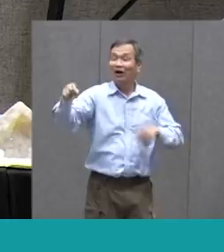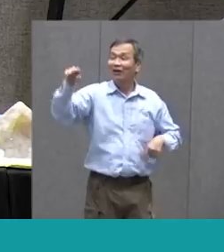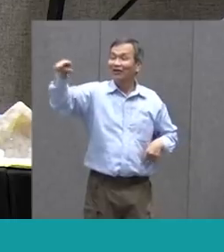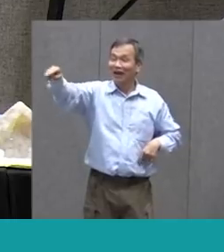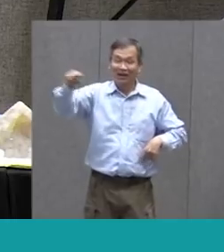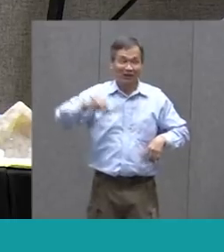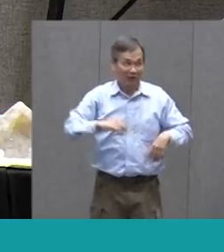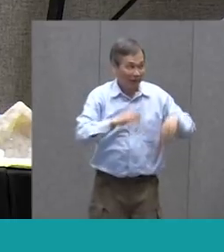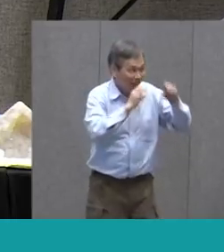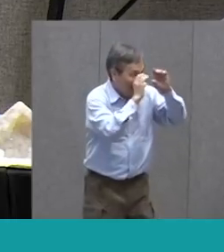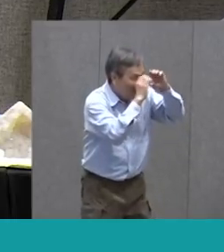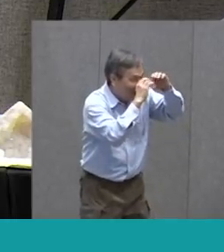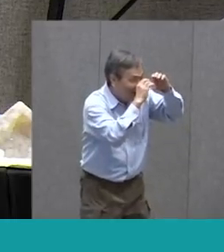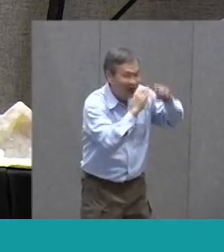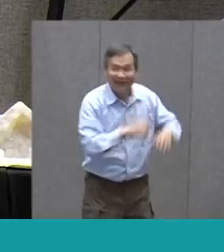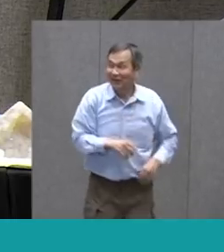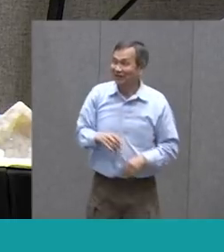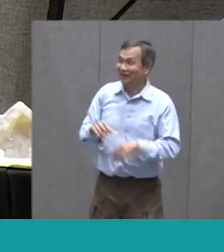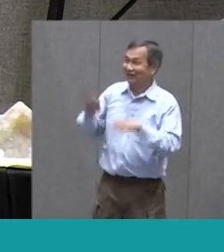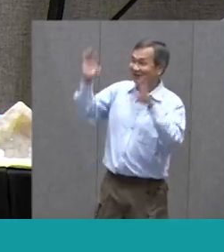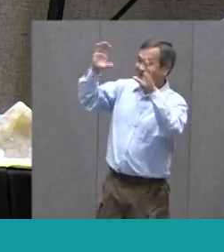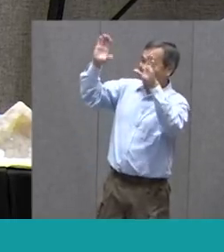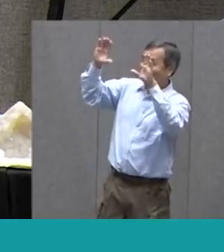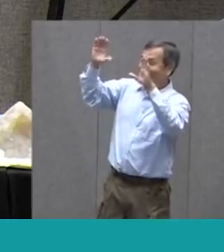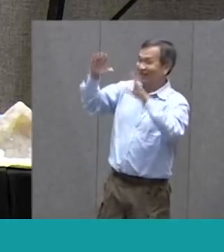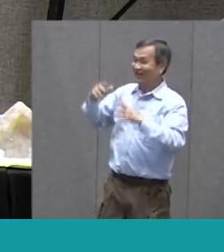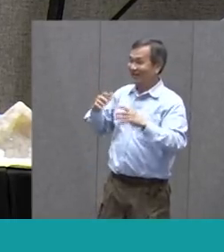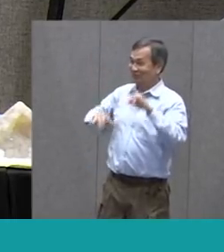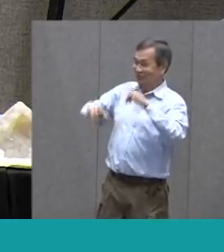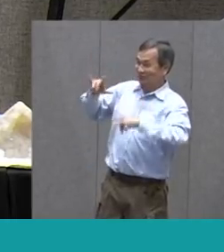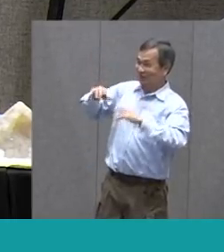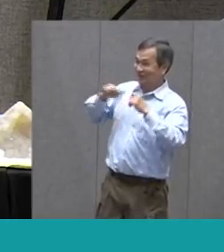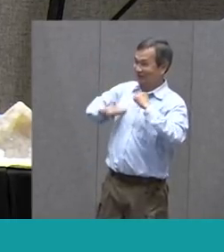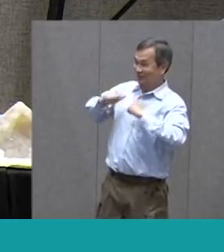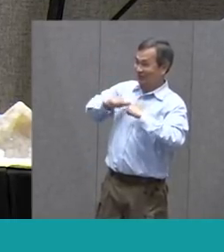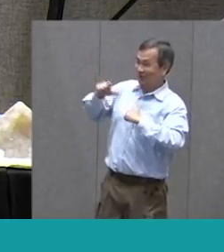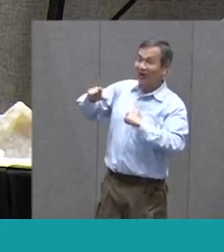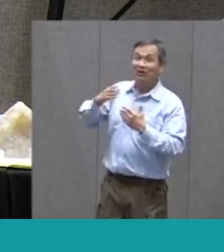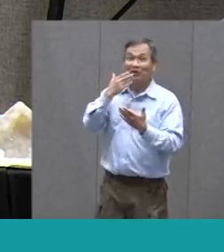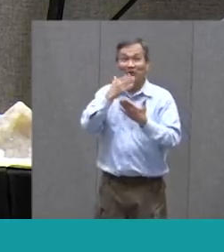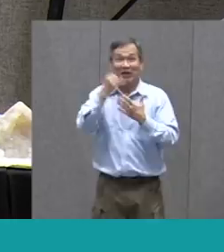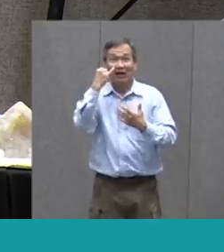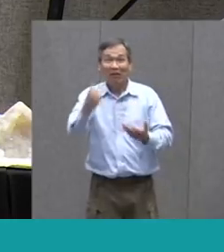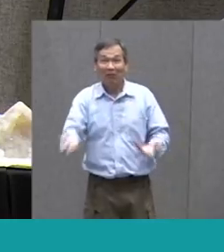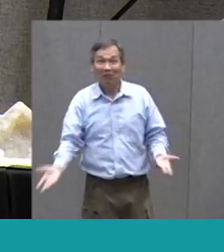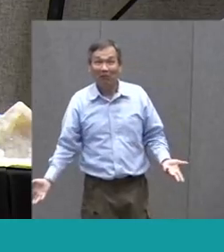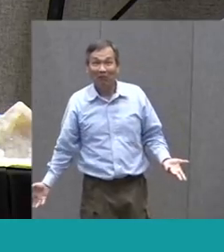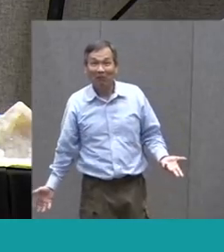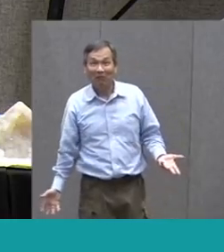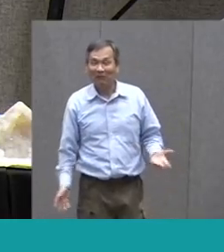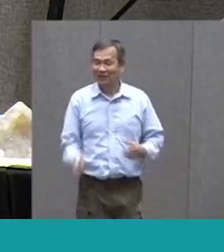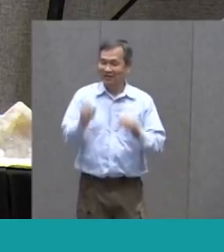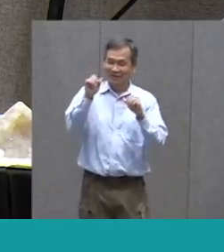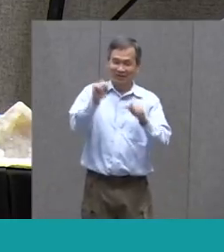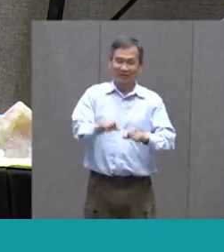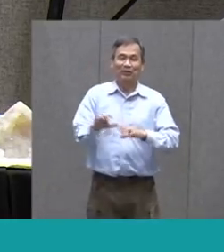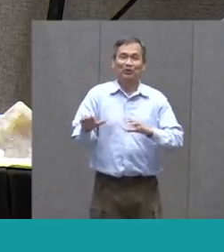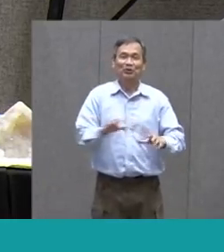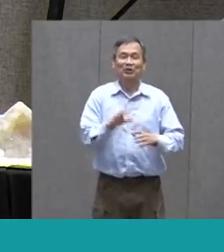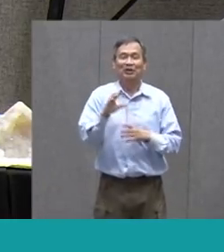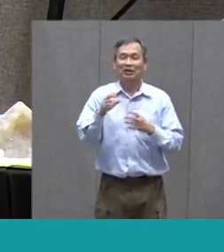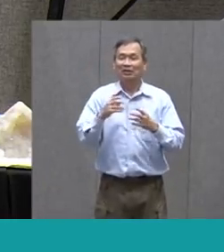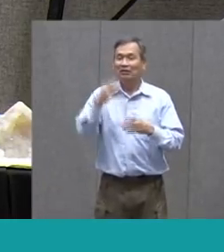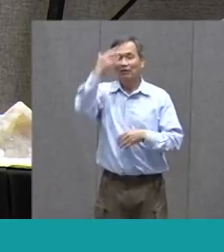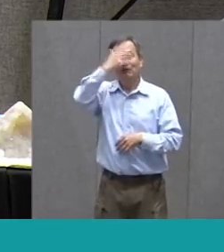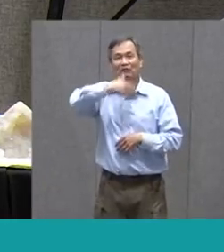Since we're Trying to Socially distance That might Be a really Great idea You could Even do it Out the